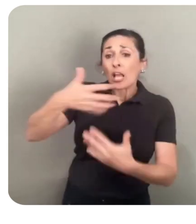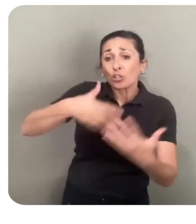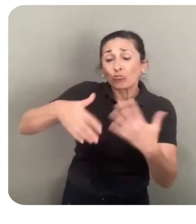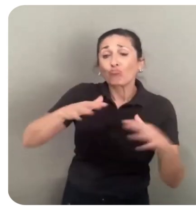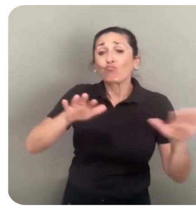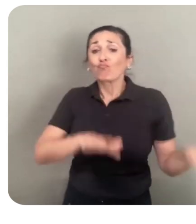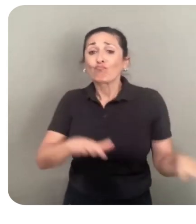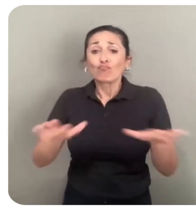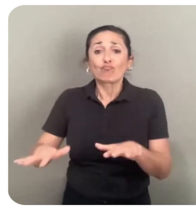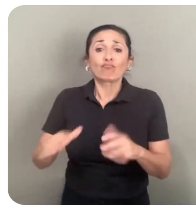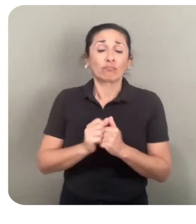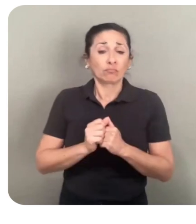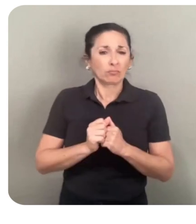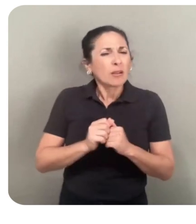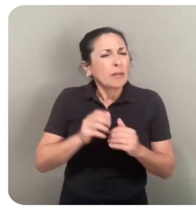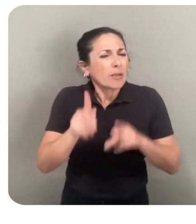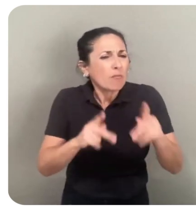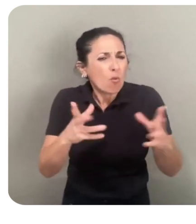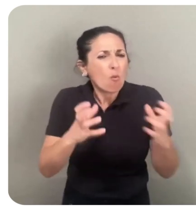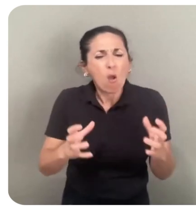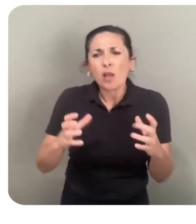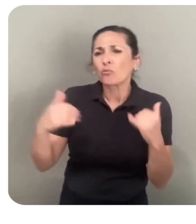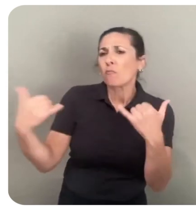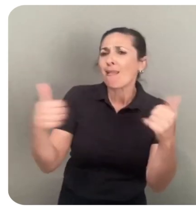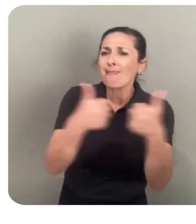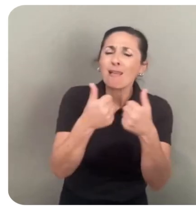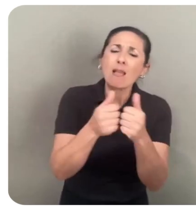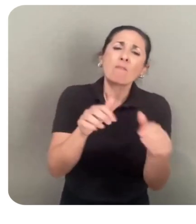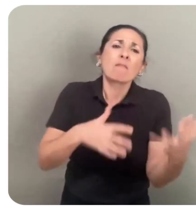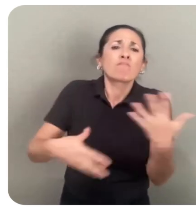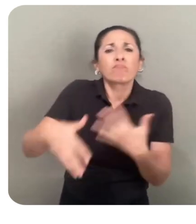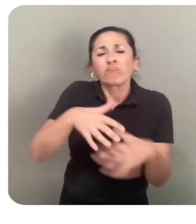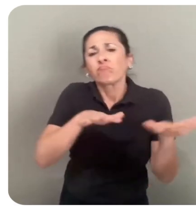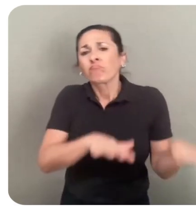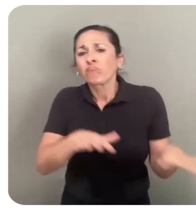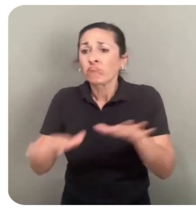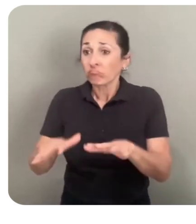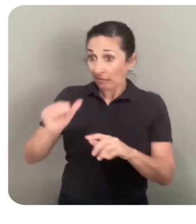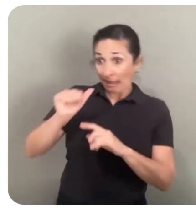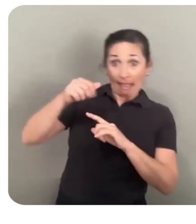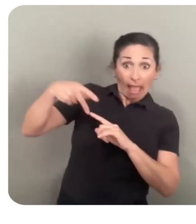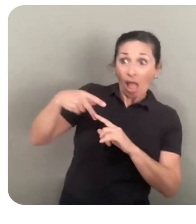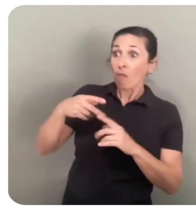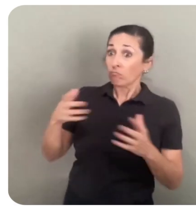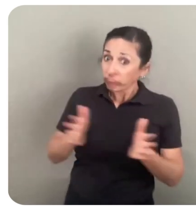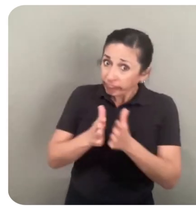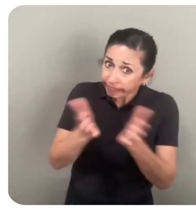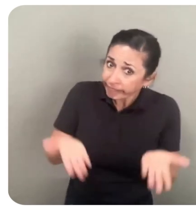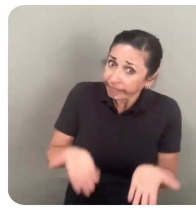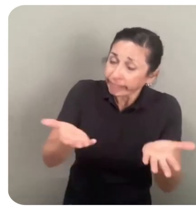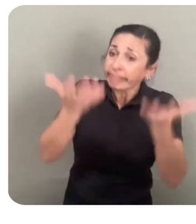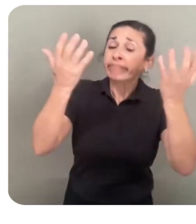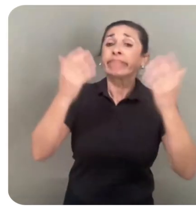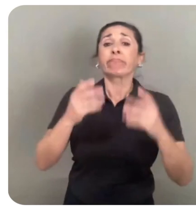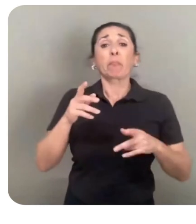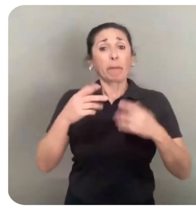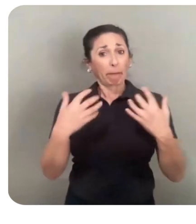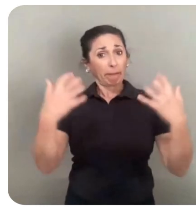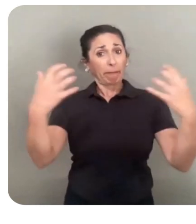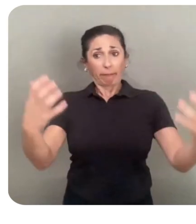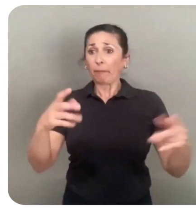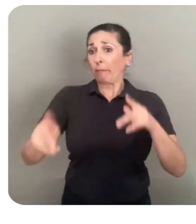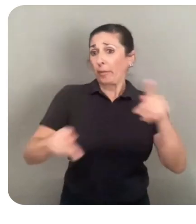within accessible game-oriented social places. These apps facilitate social interactions and encourage public